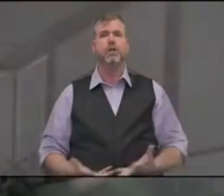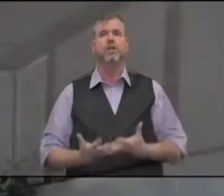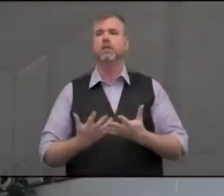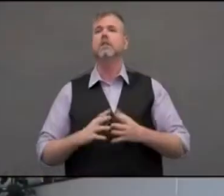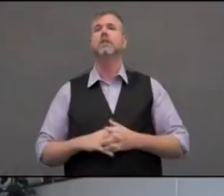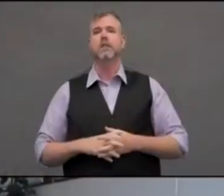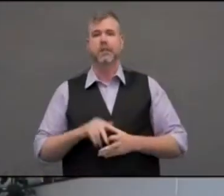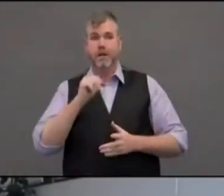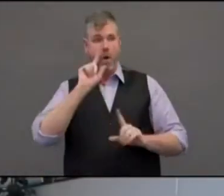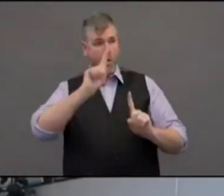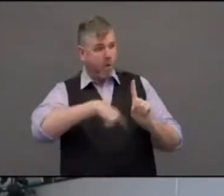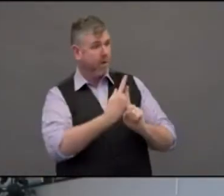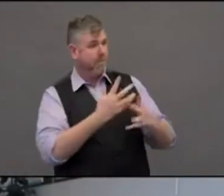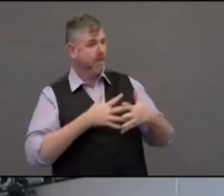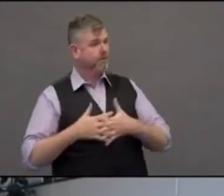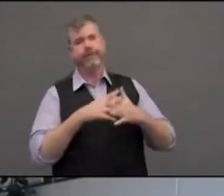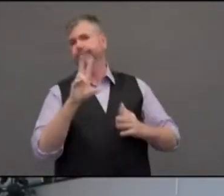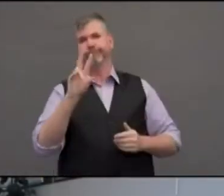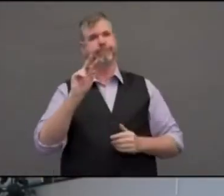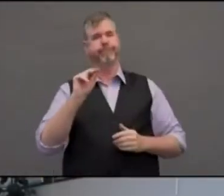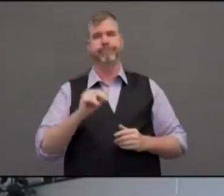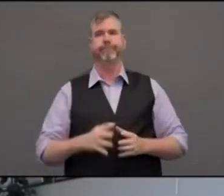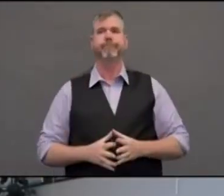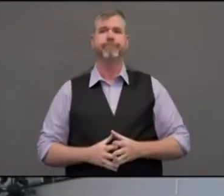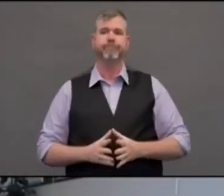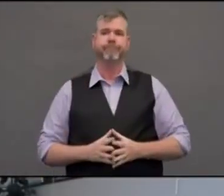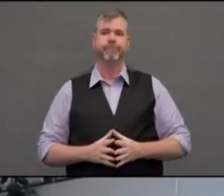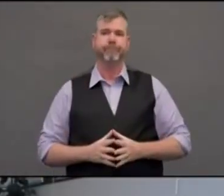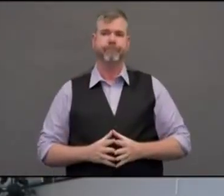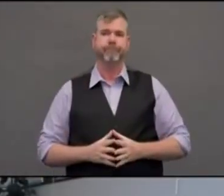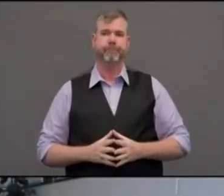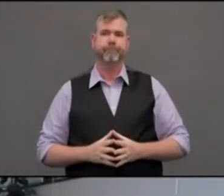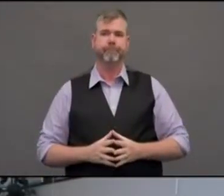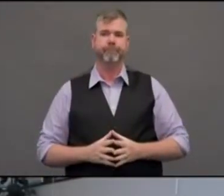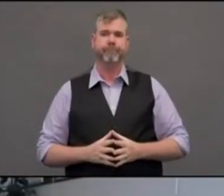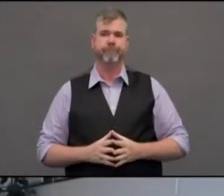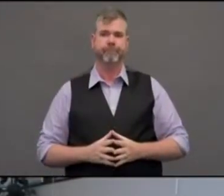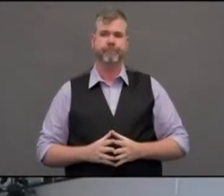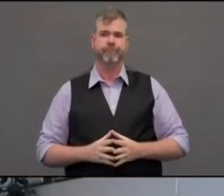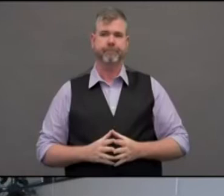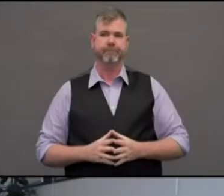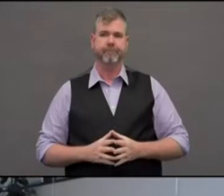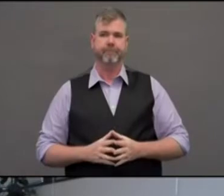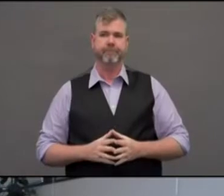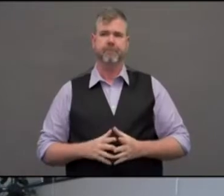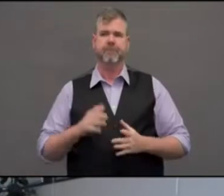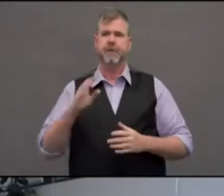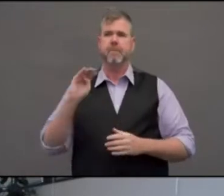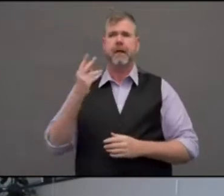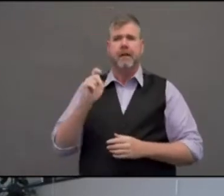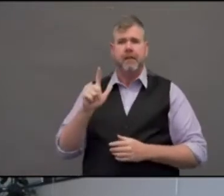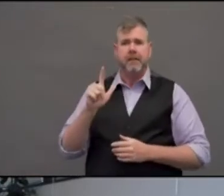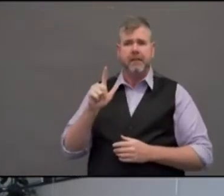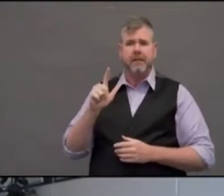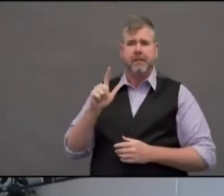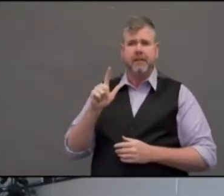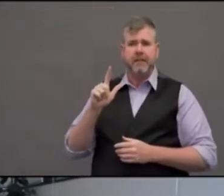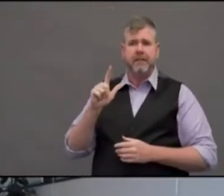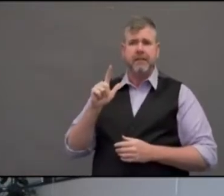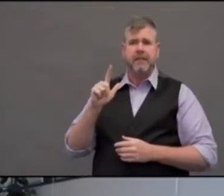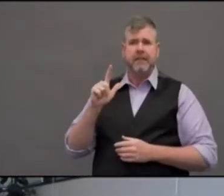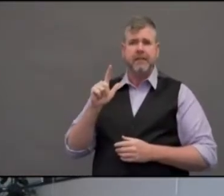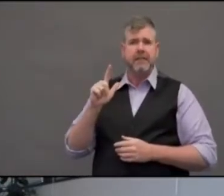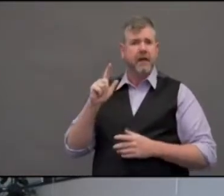Gloria, you mentioned the cookies, and this is a public health broadcast, and normally we don't celebrate cookies, but in this case we will, of course. Has there been a particular